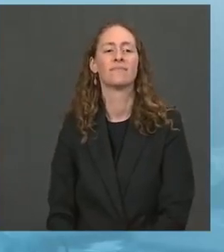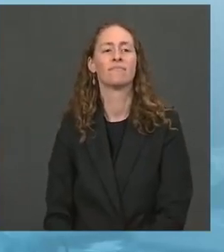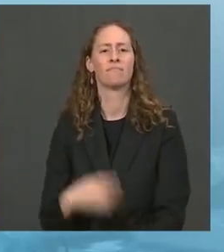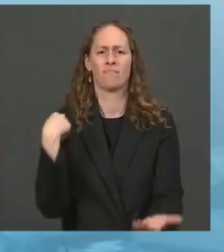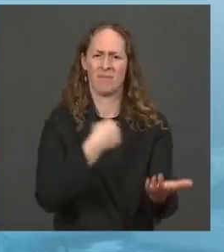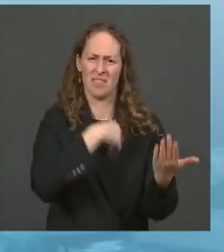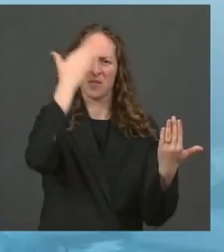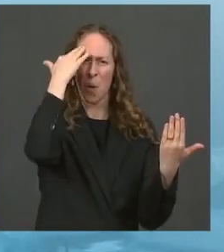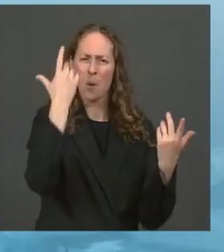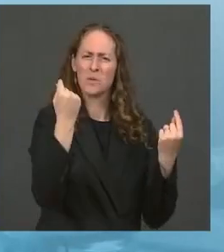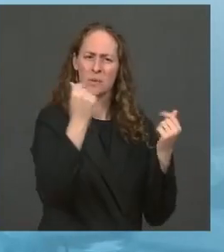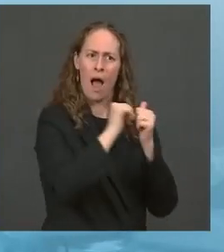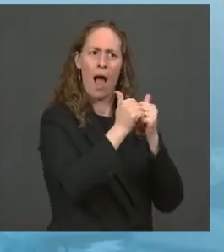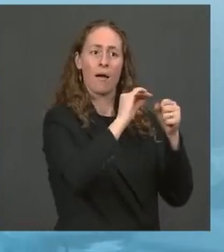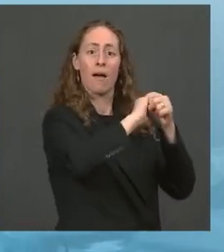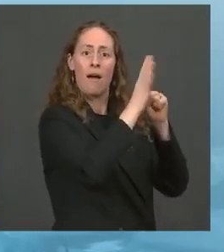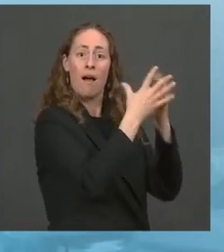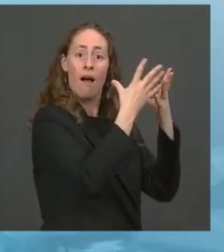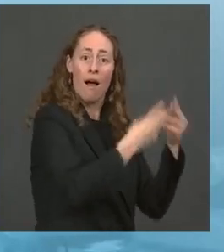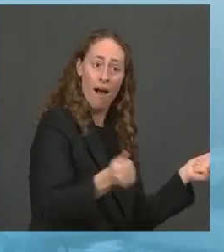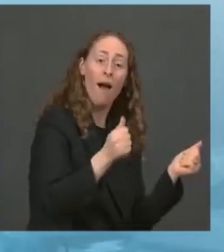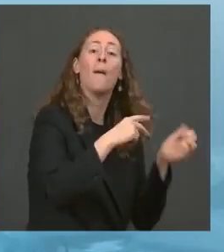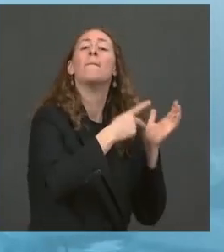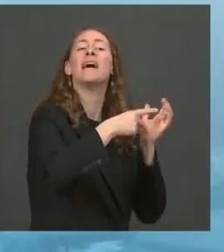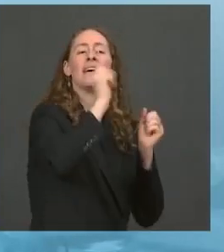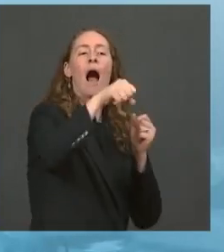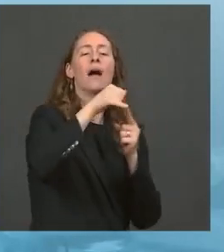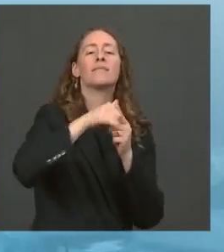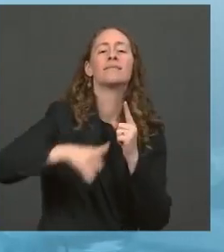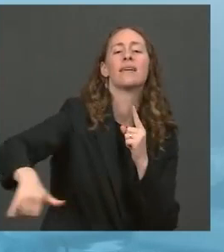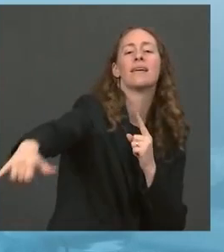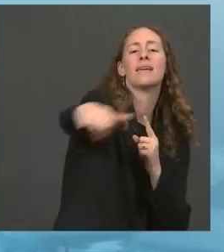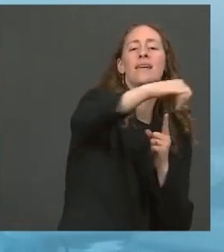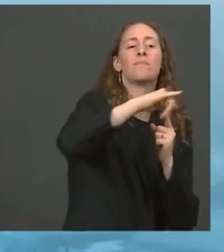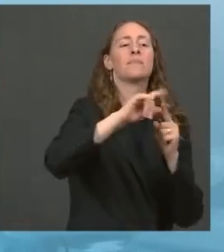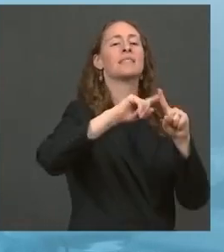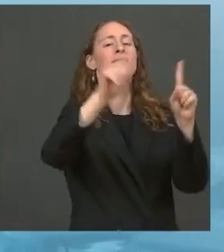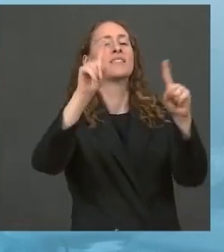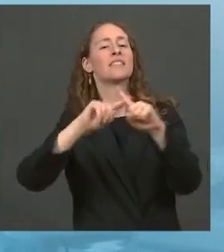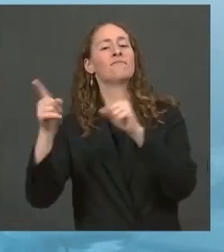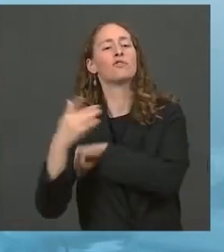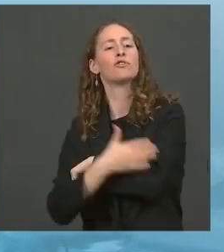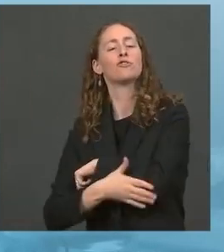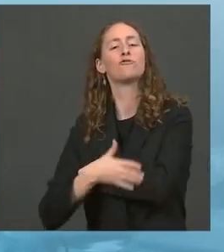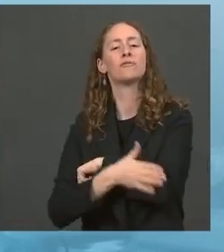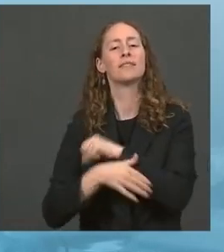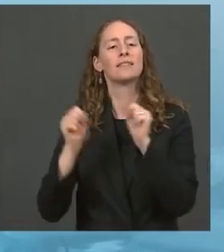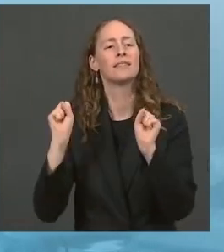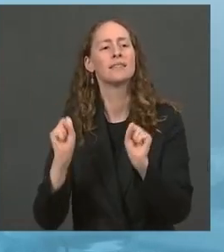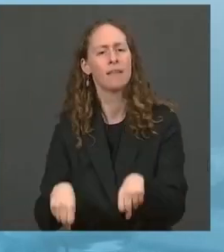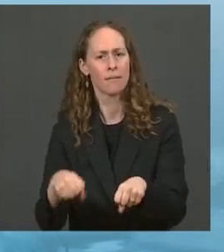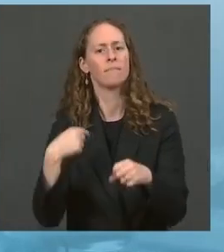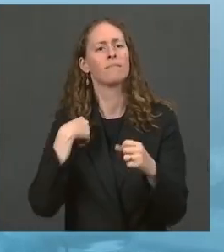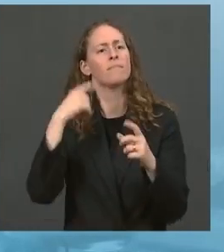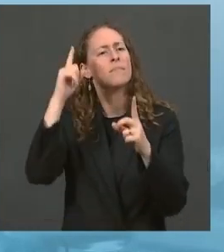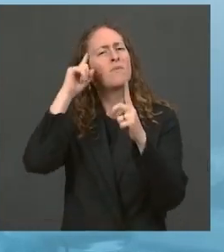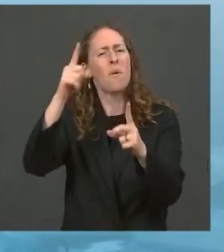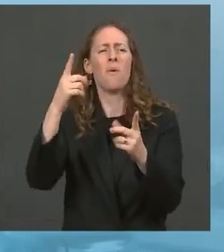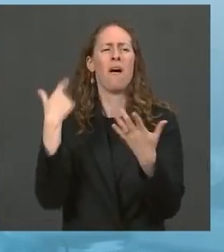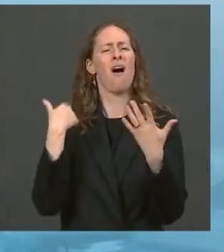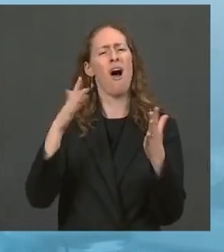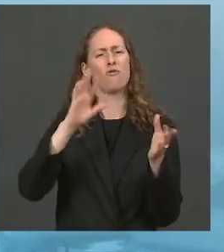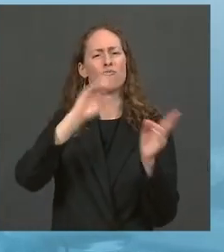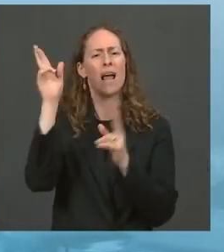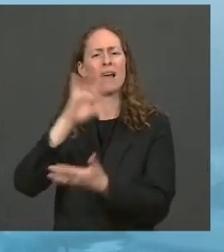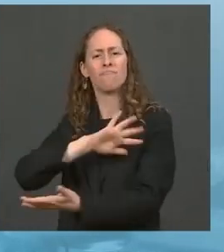we need to beat it everywhere. And I made and I'm keeping the promise that America will become the arsenal of vaccines, as were